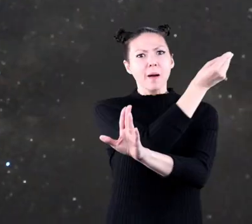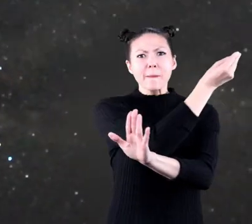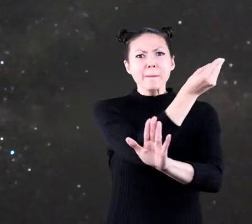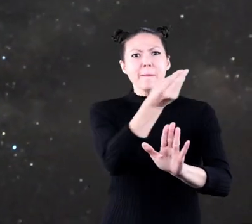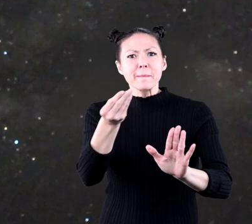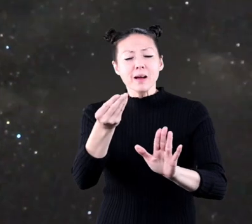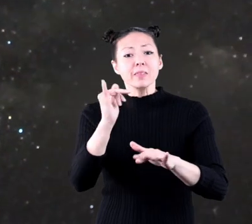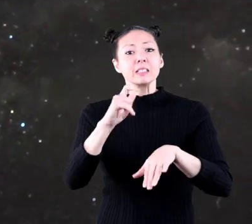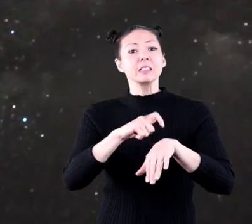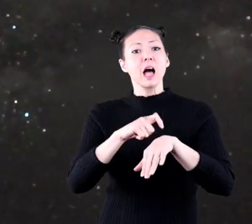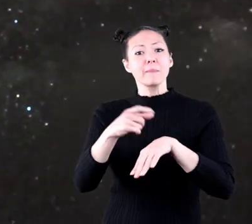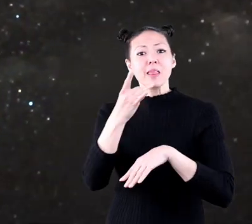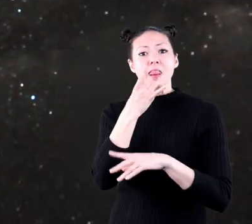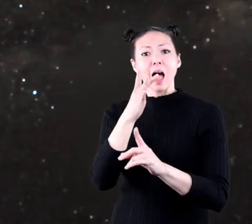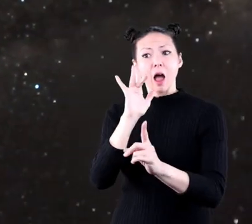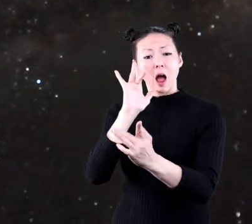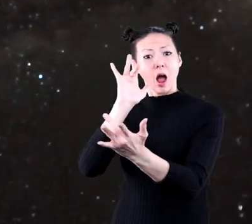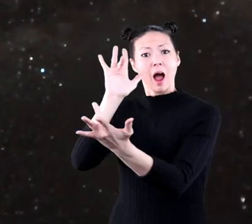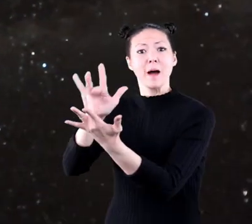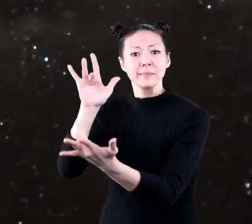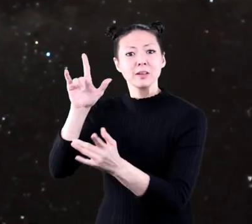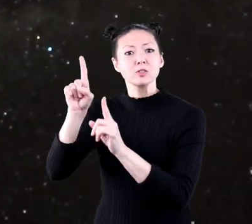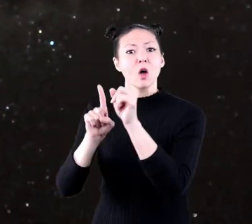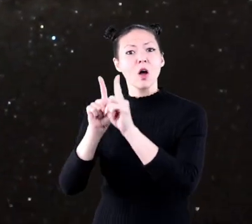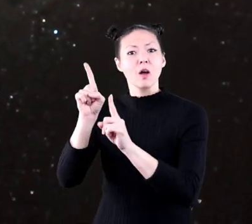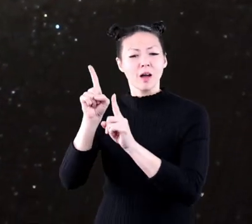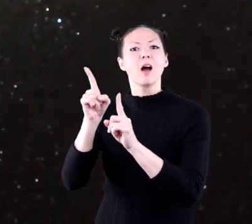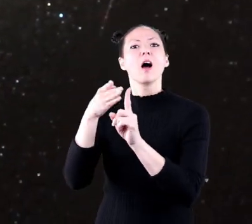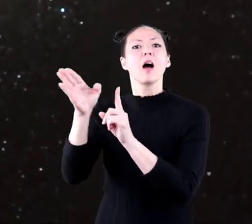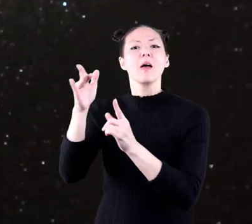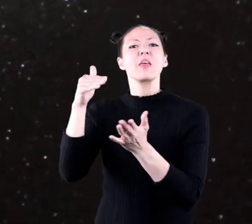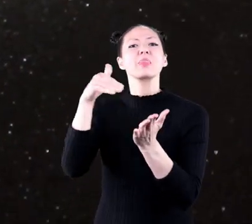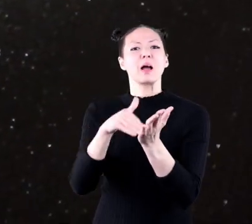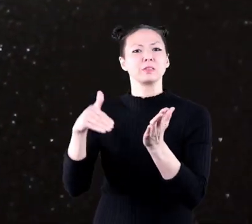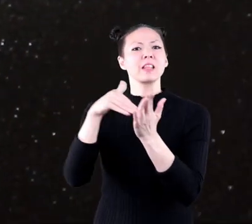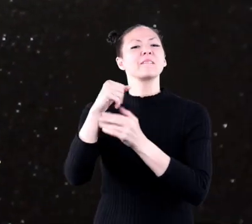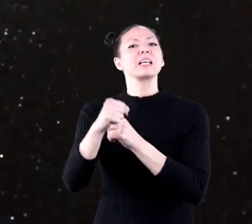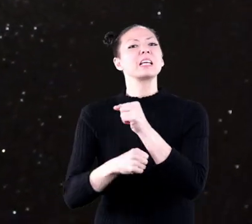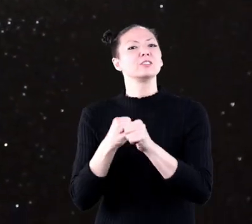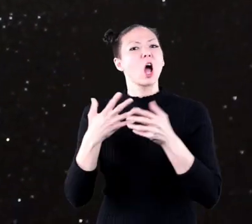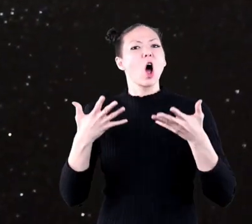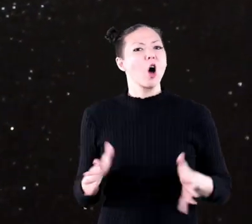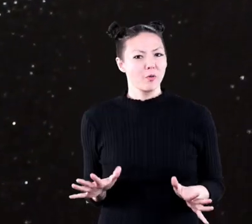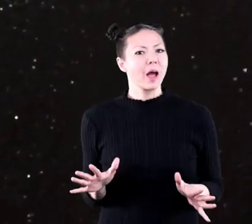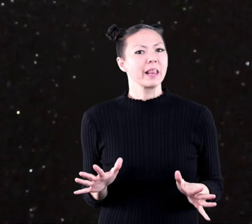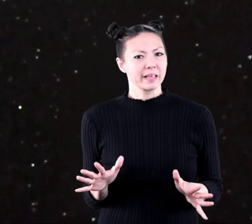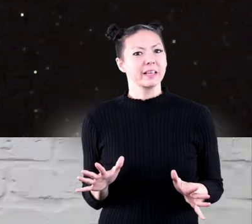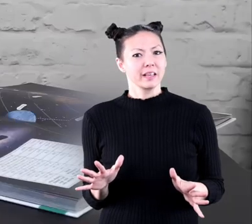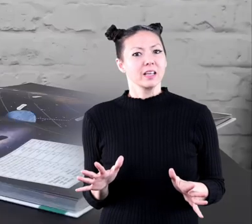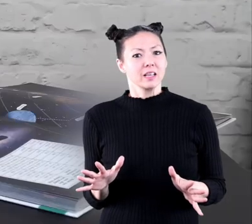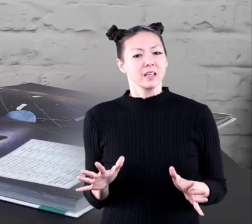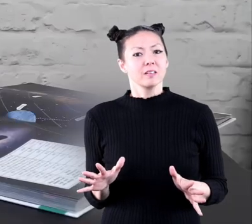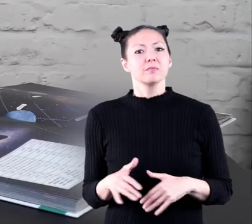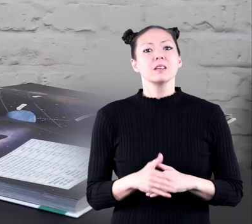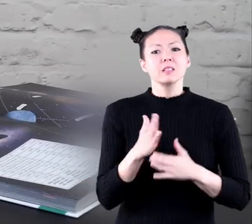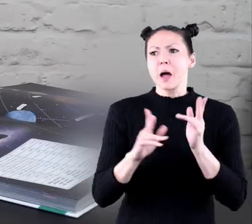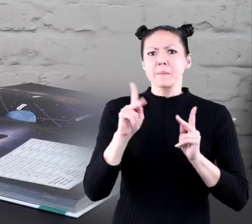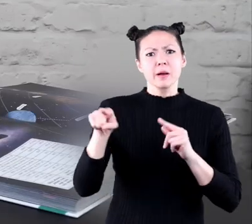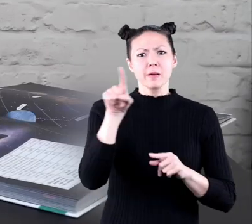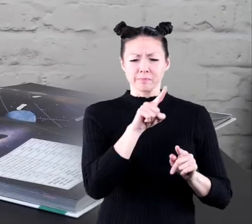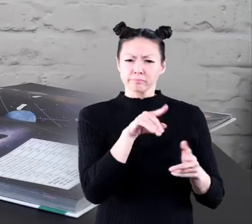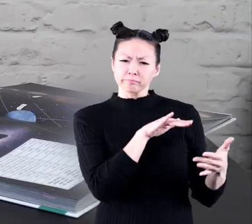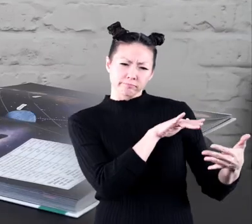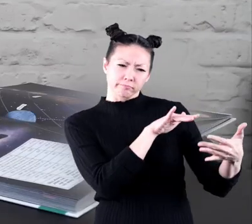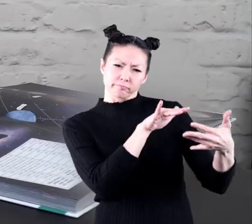By the time its light reaches us, a star might have been dead for thousands of years already. There are people who